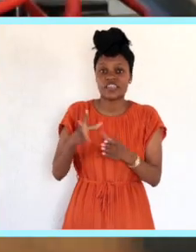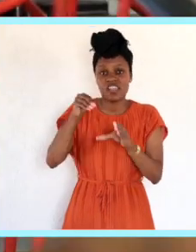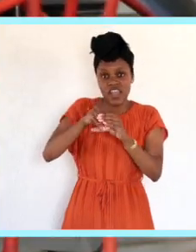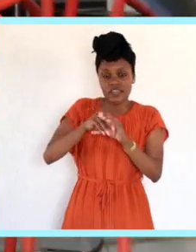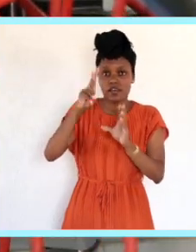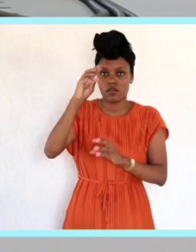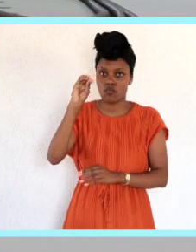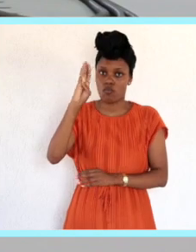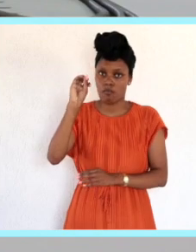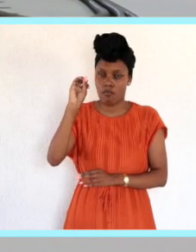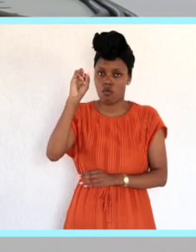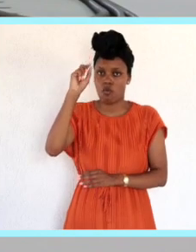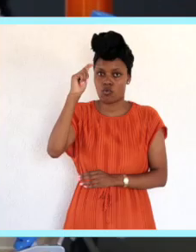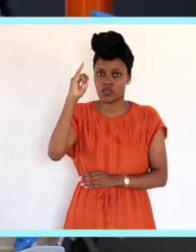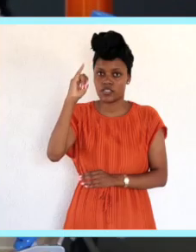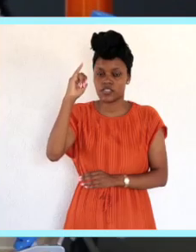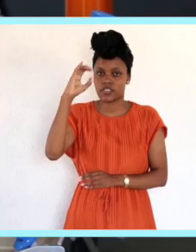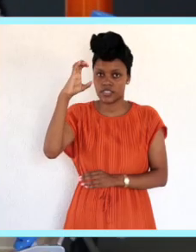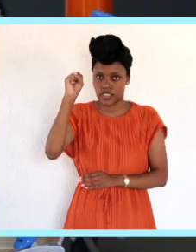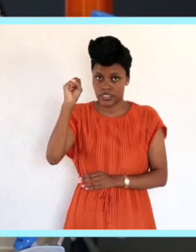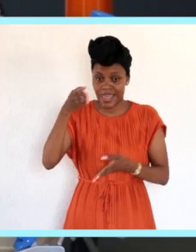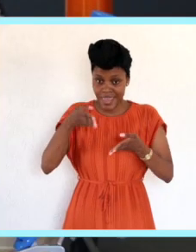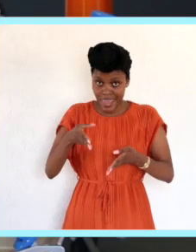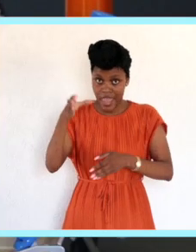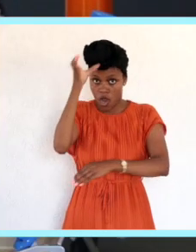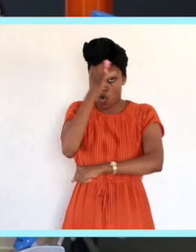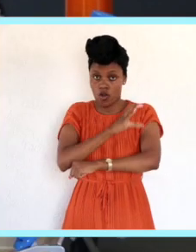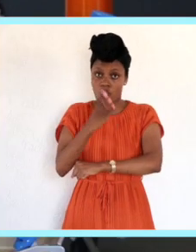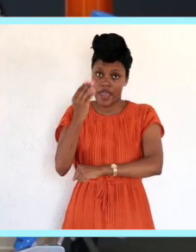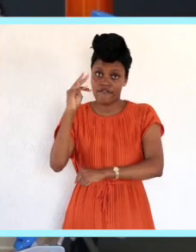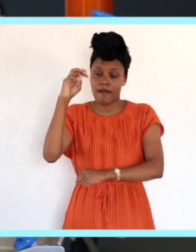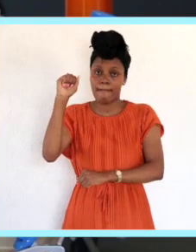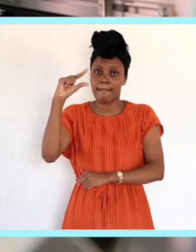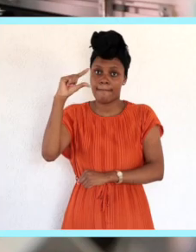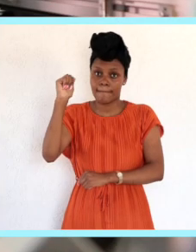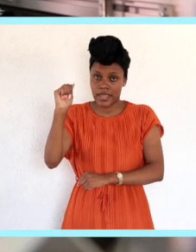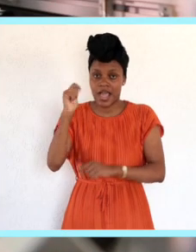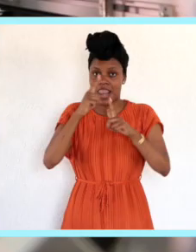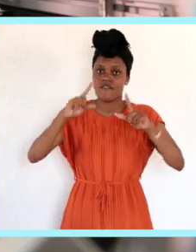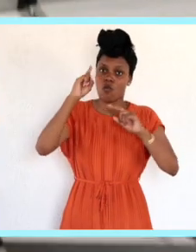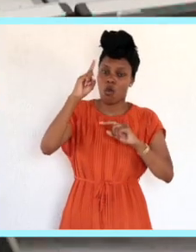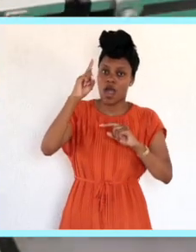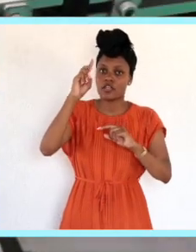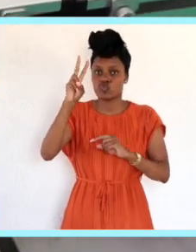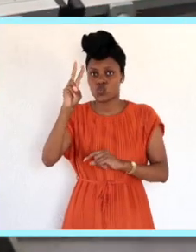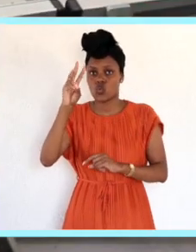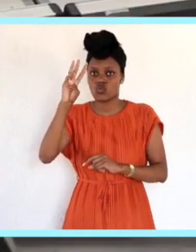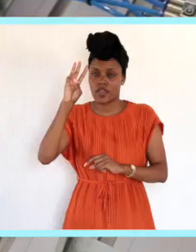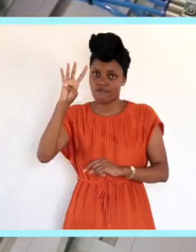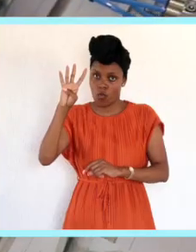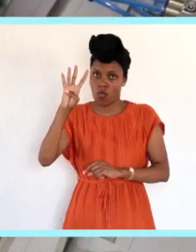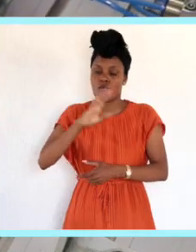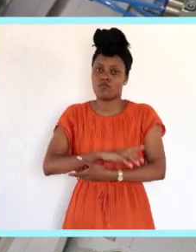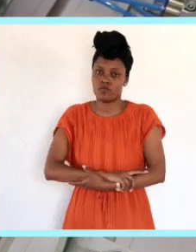and it can include robotics as well. Here in Citibank we offer Megatronics level 2, level